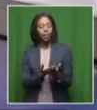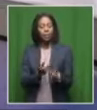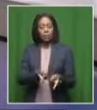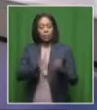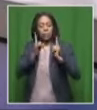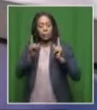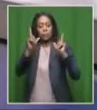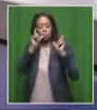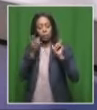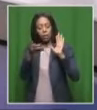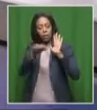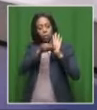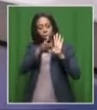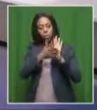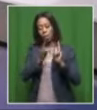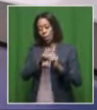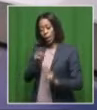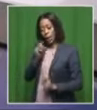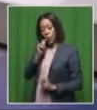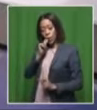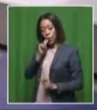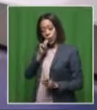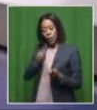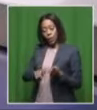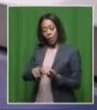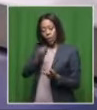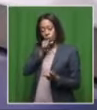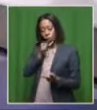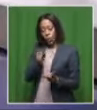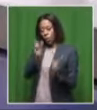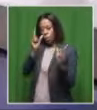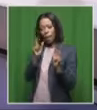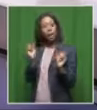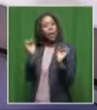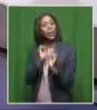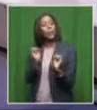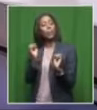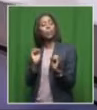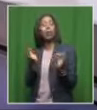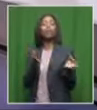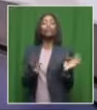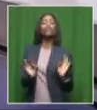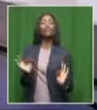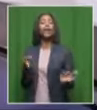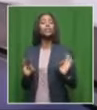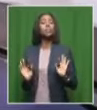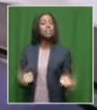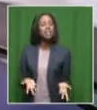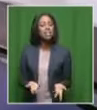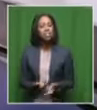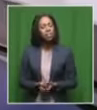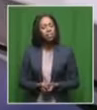up now. But when it comes to vaping, when it comes to hubbly bubbly, it seems very fashionable at the moment.